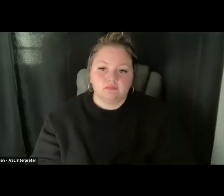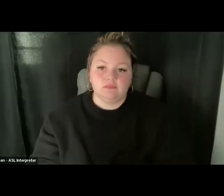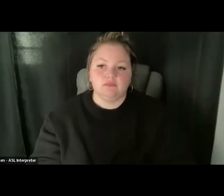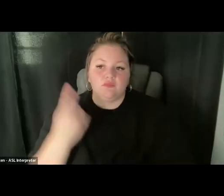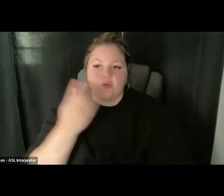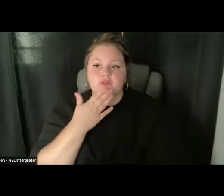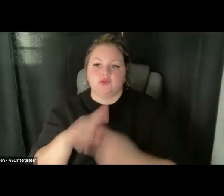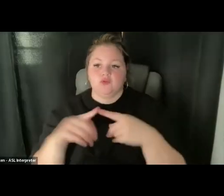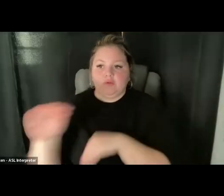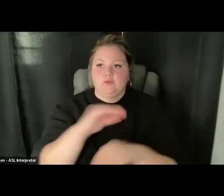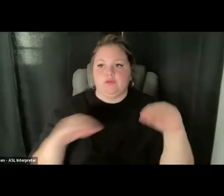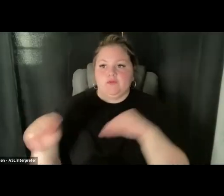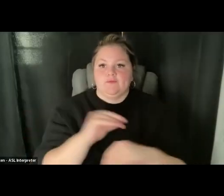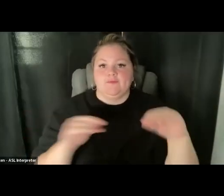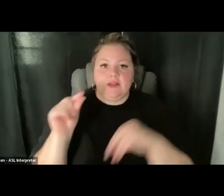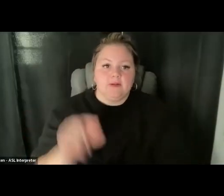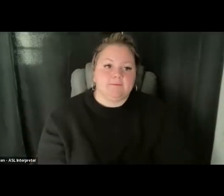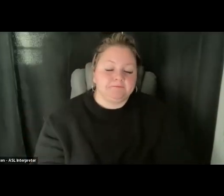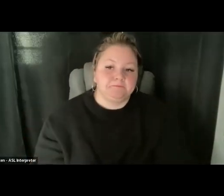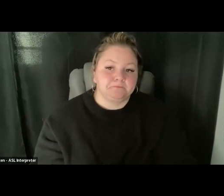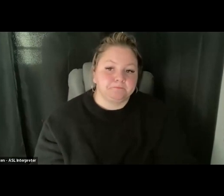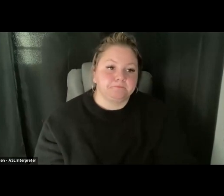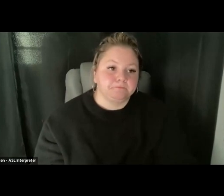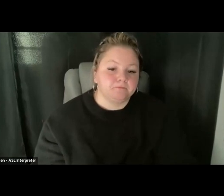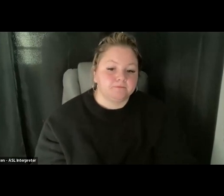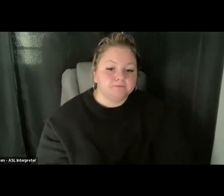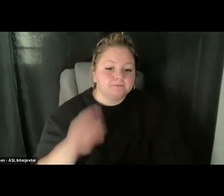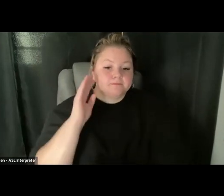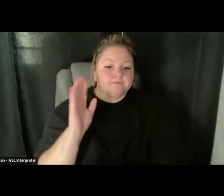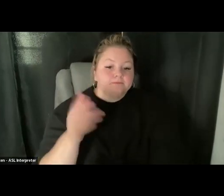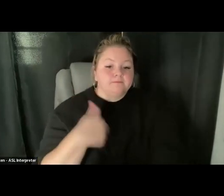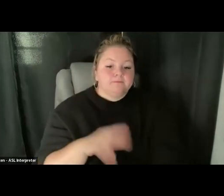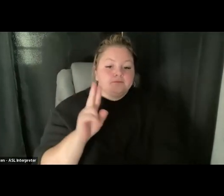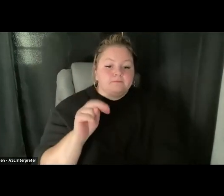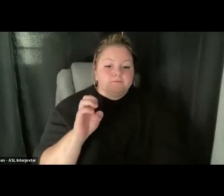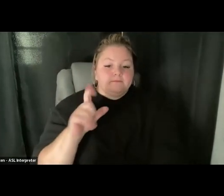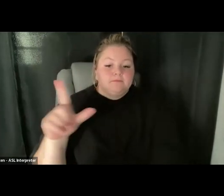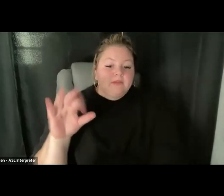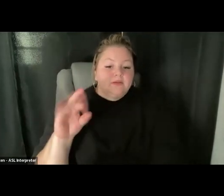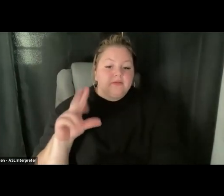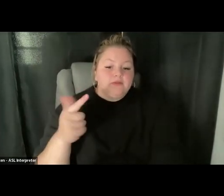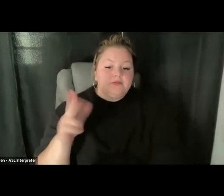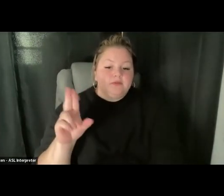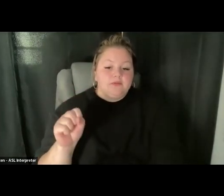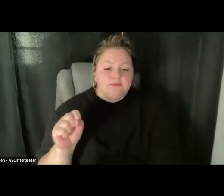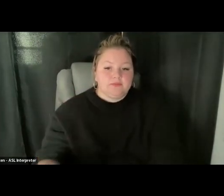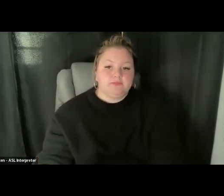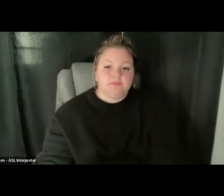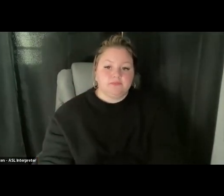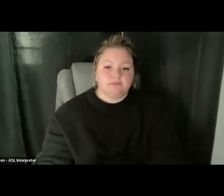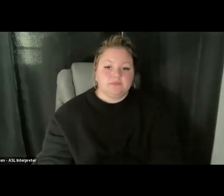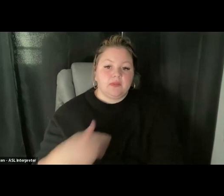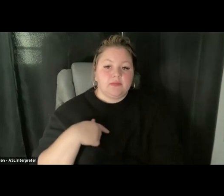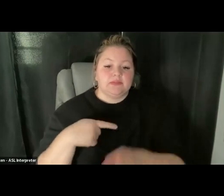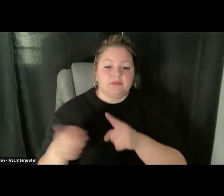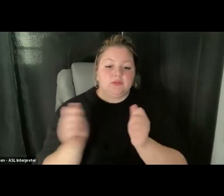a little bit. Um, again, I am Nell Forgus. I am a legislative, uh, specialist for the League of Women Voters